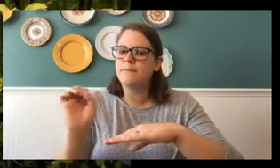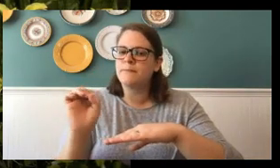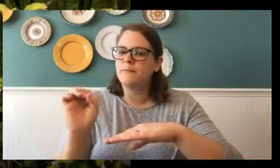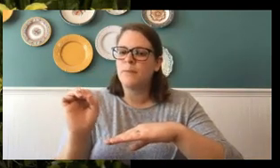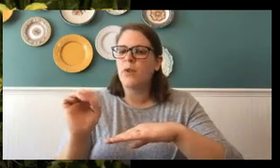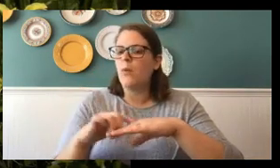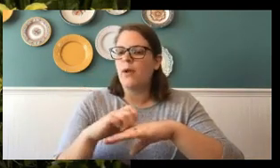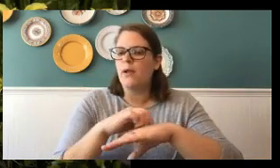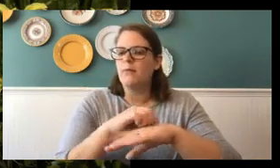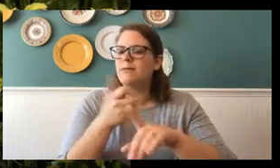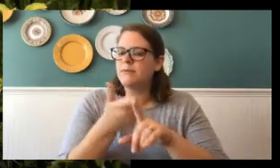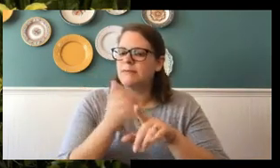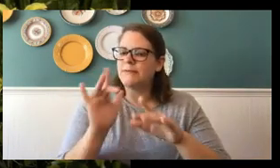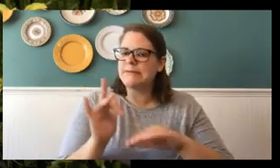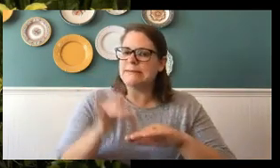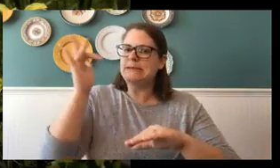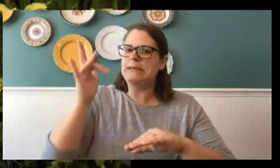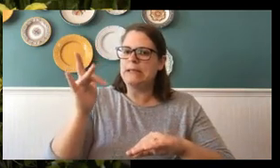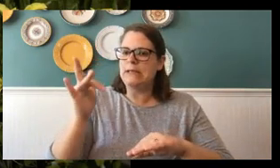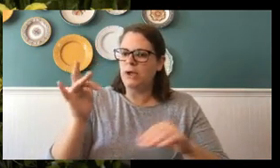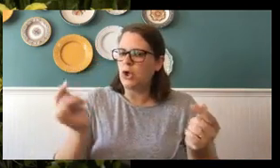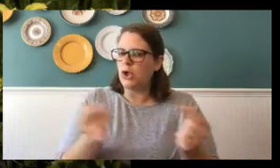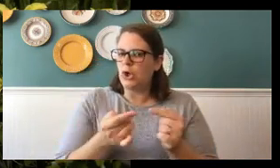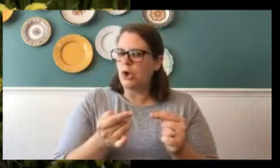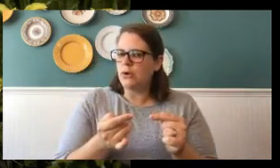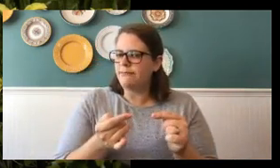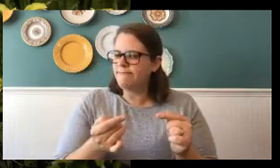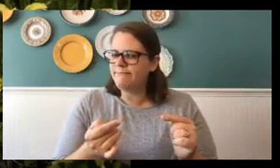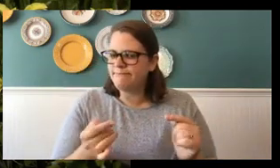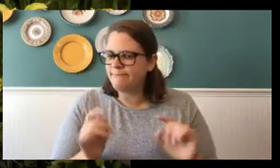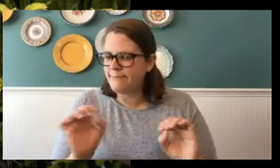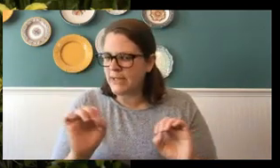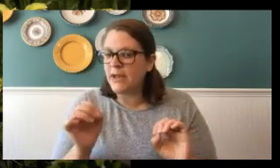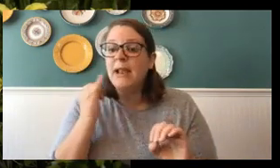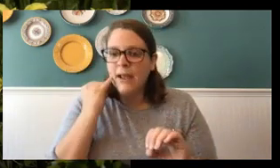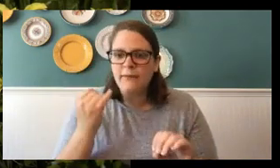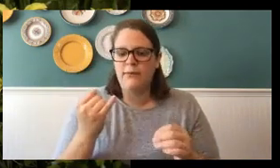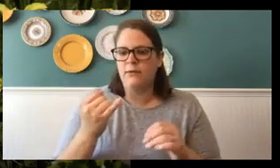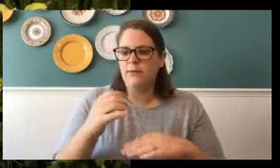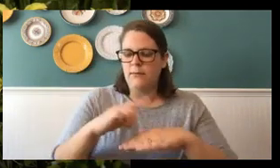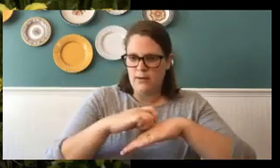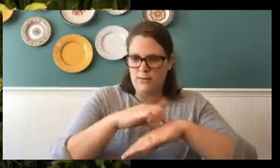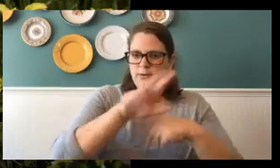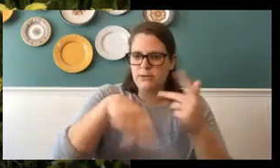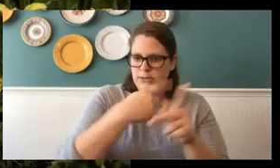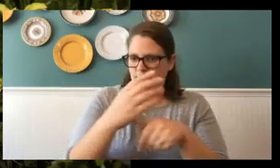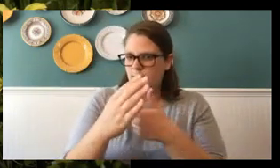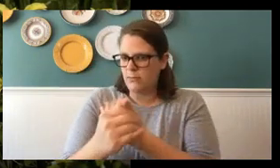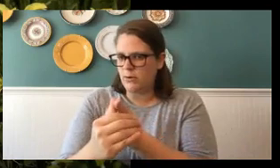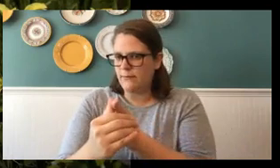caterpillars. It's getting a little warm in here, guys. But this caterpillar is super duper gentle.